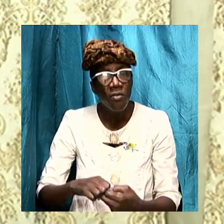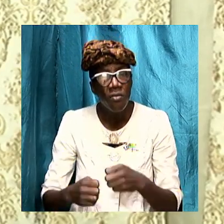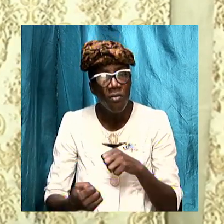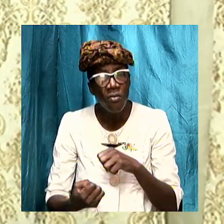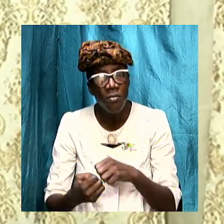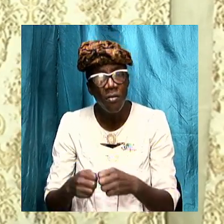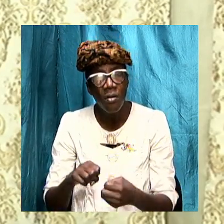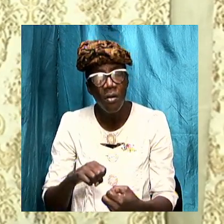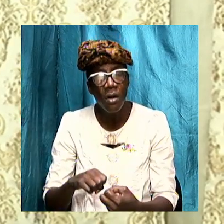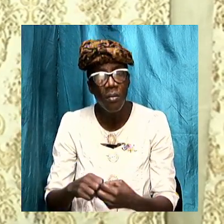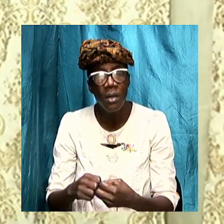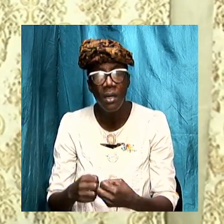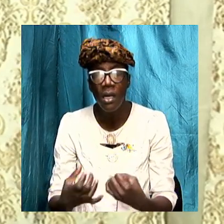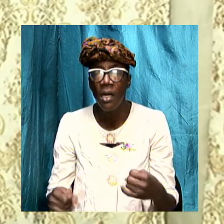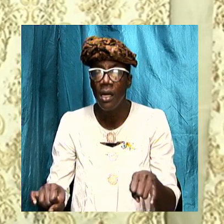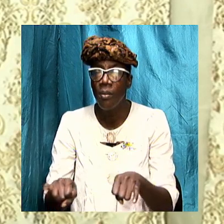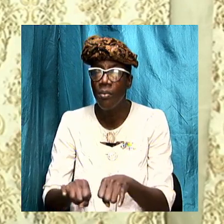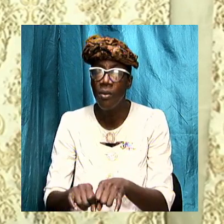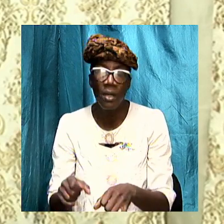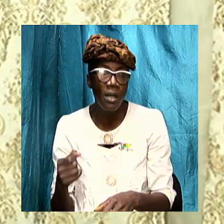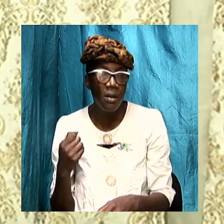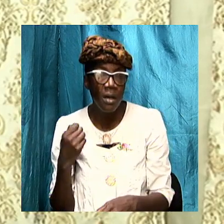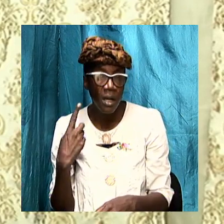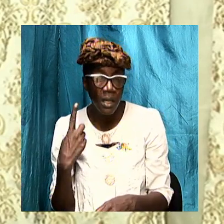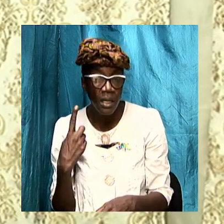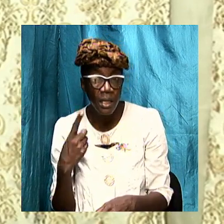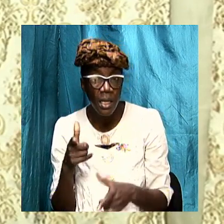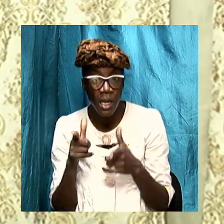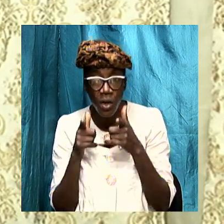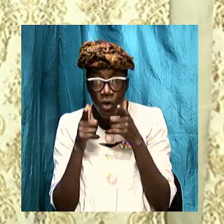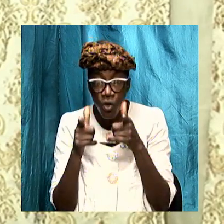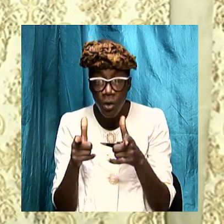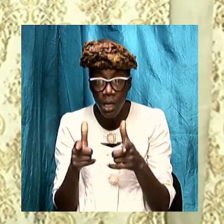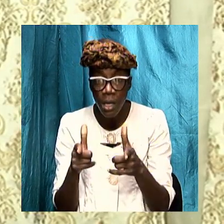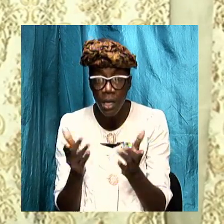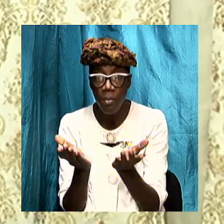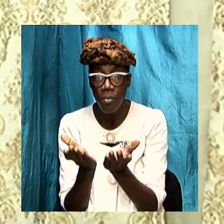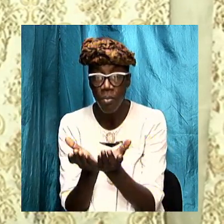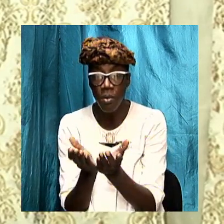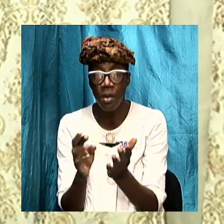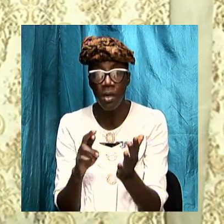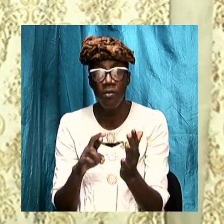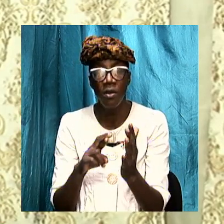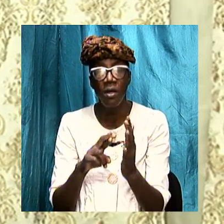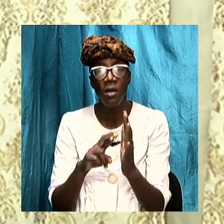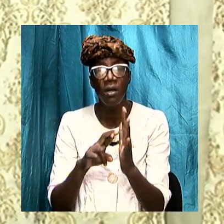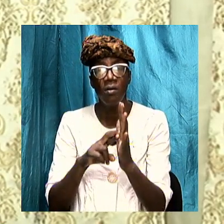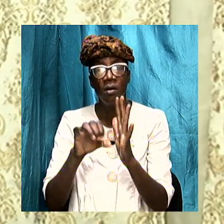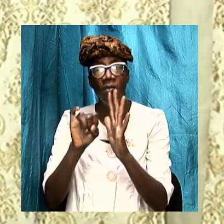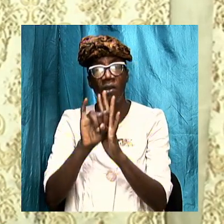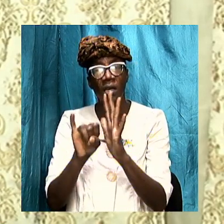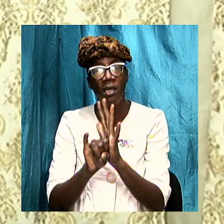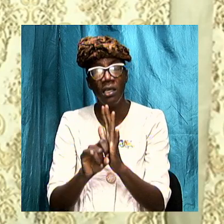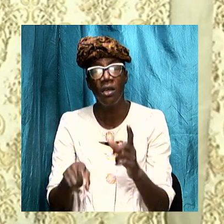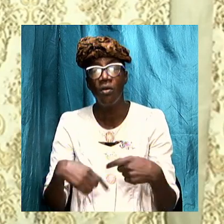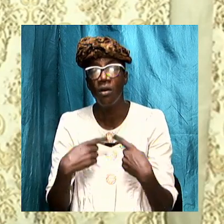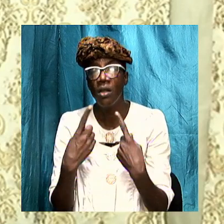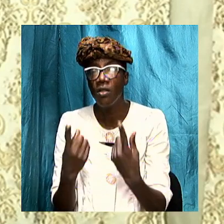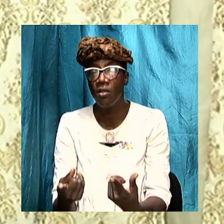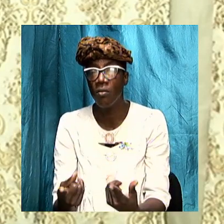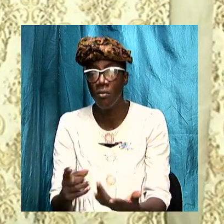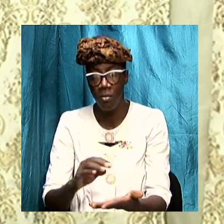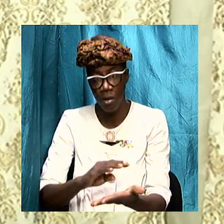important that we understand by looking at the book of Revelation and going through its pages